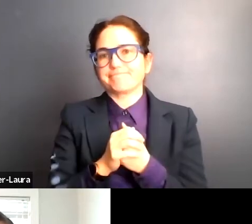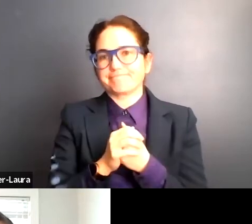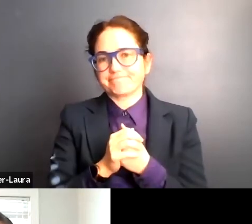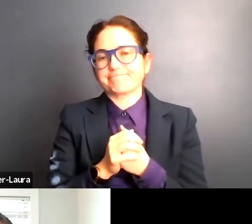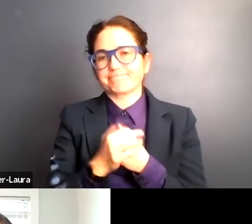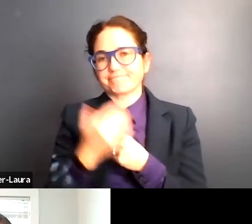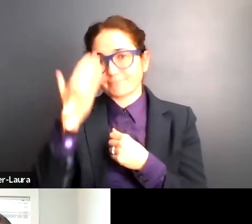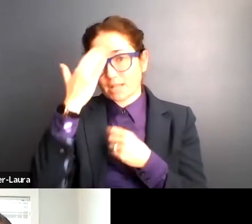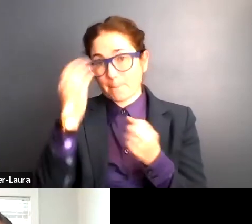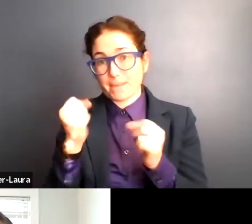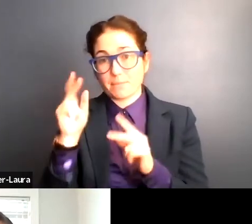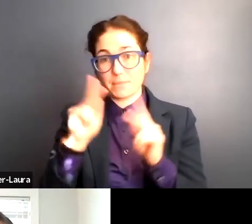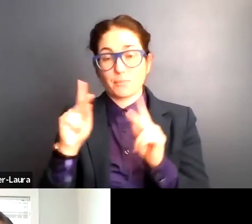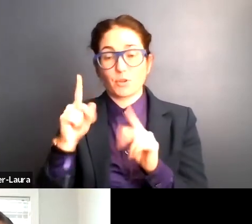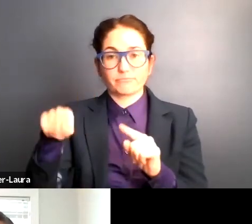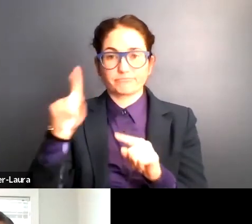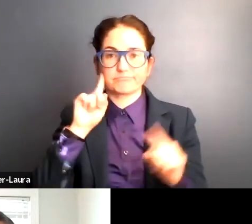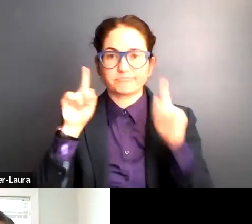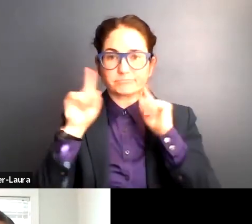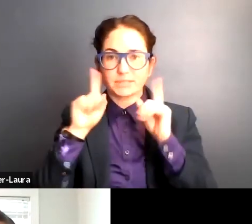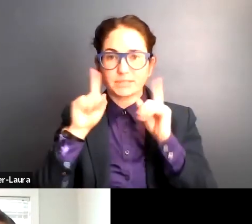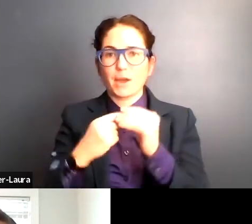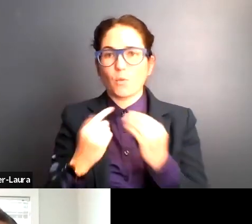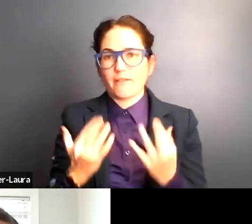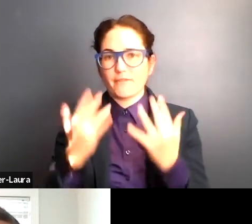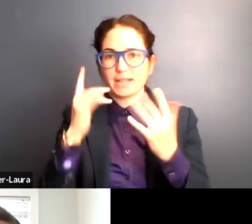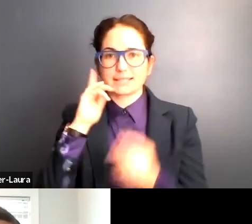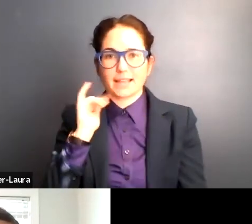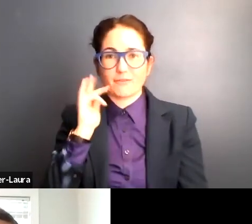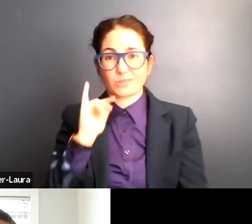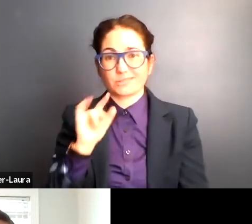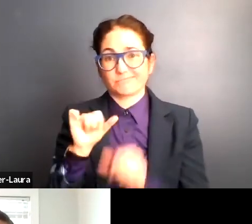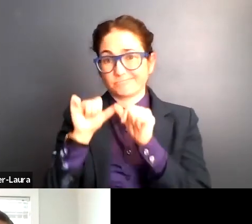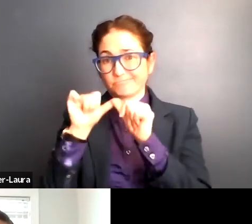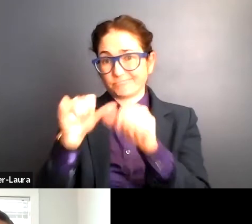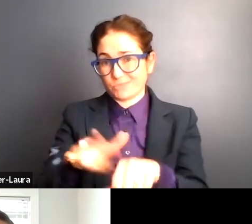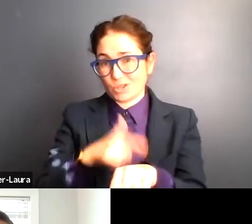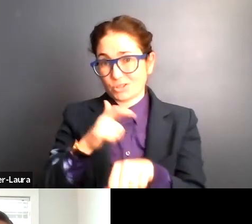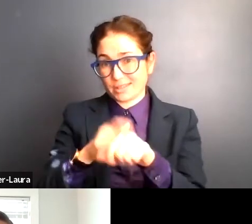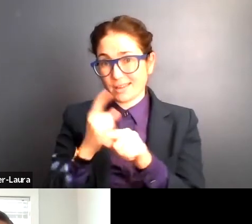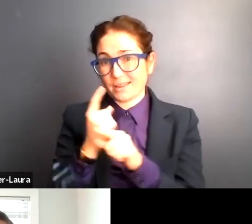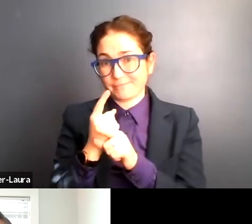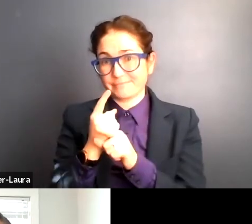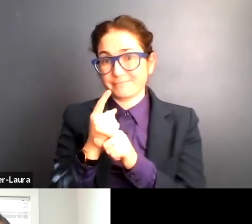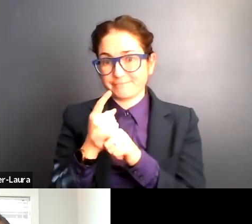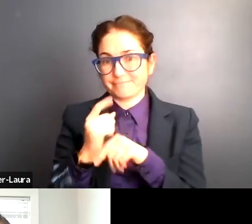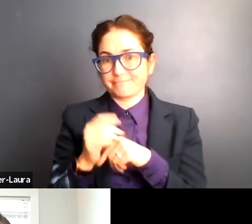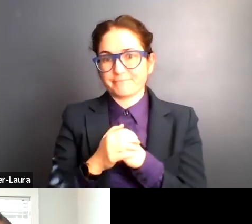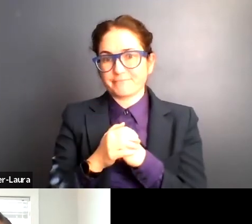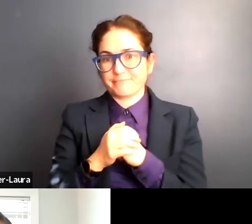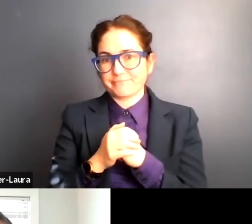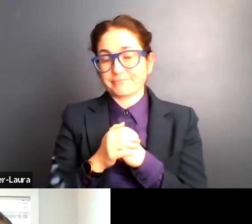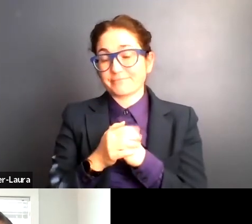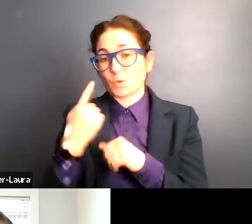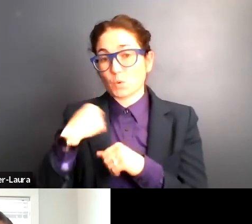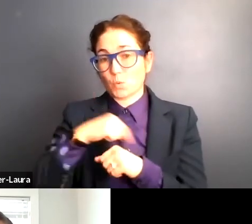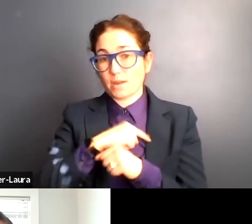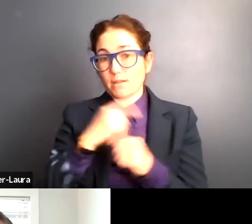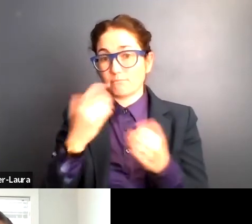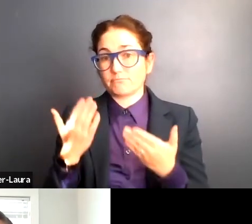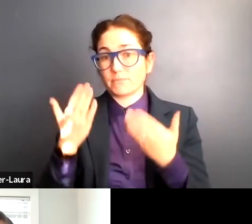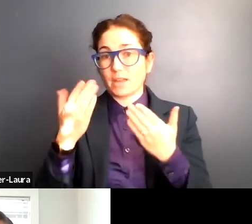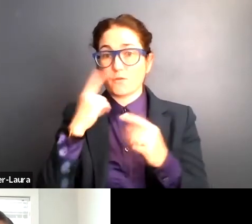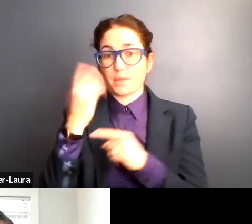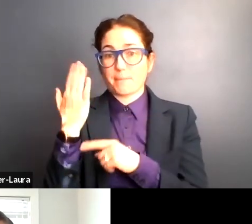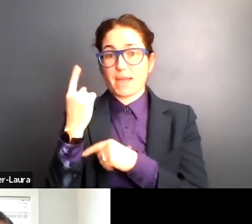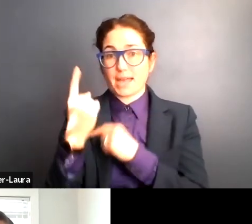many people have been hearing about, uh, wildfires in California for quite some time. Um, we have been providing over the last